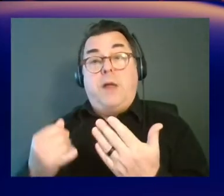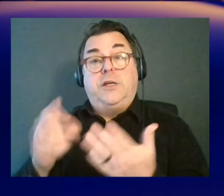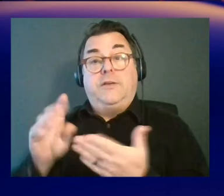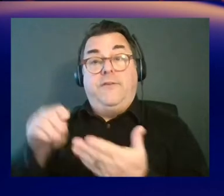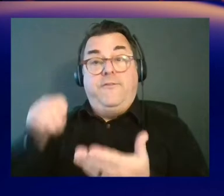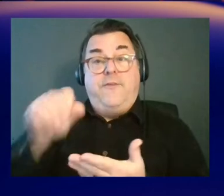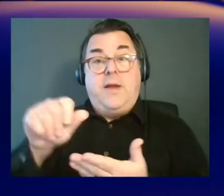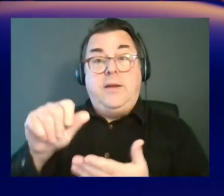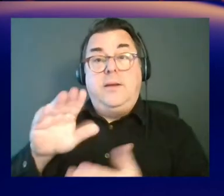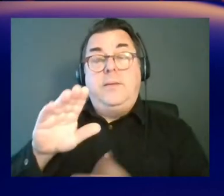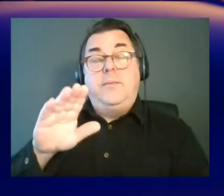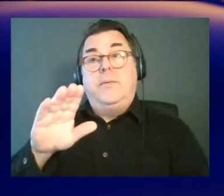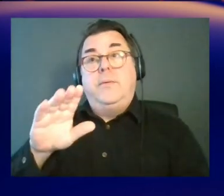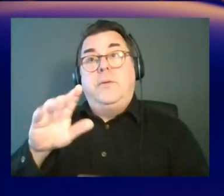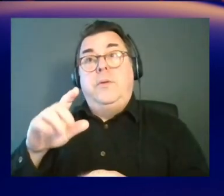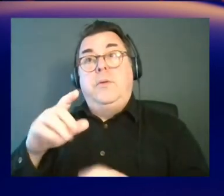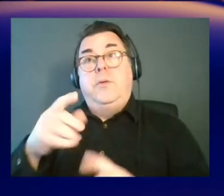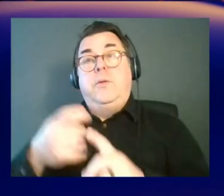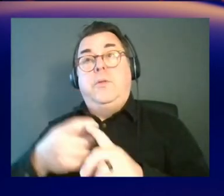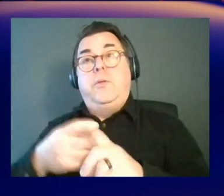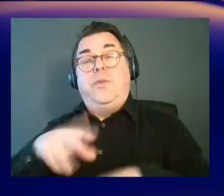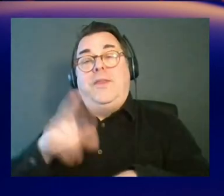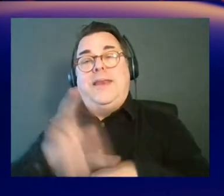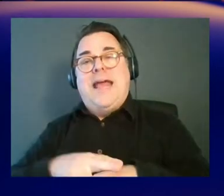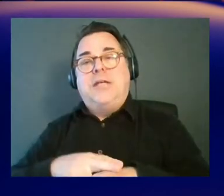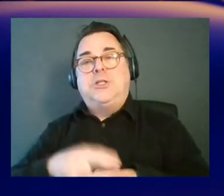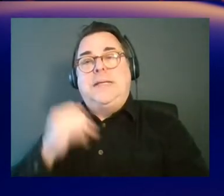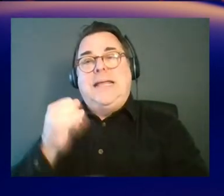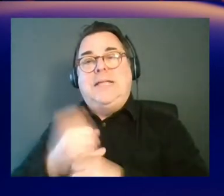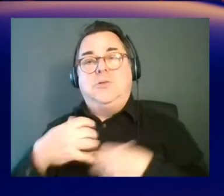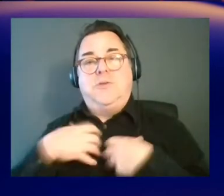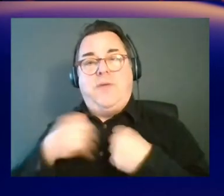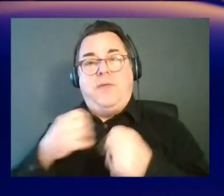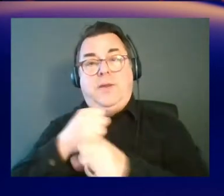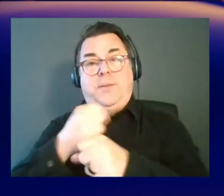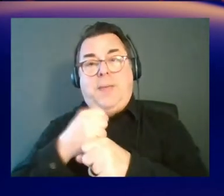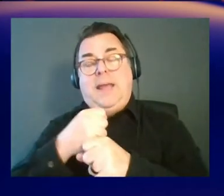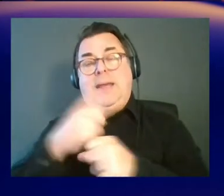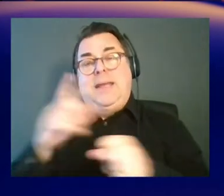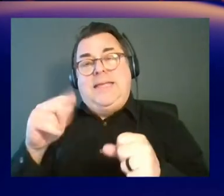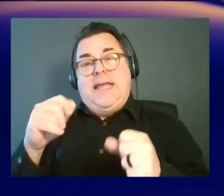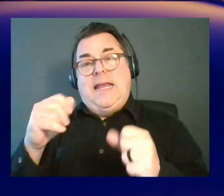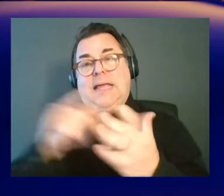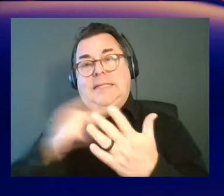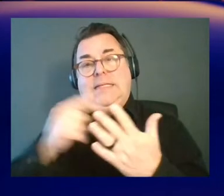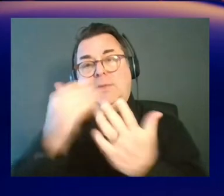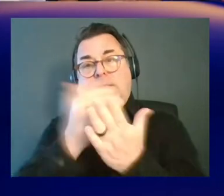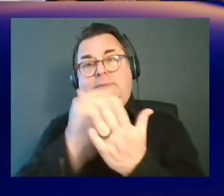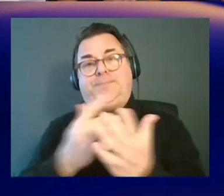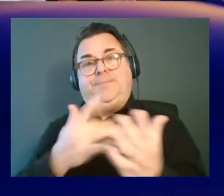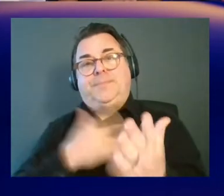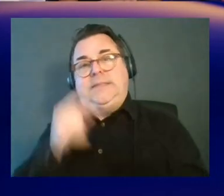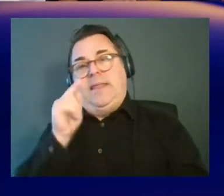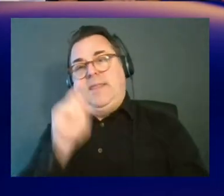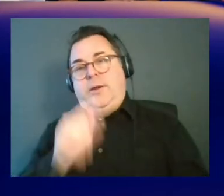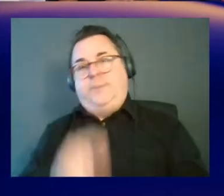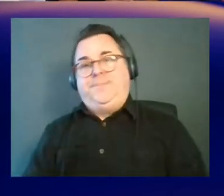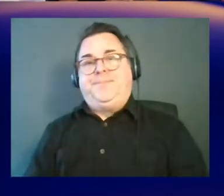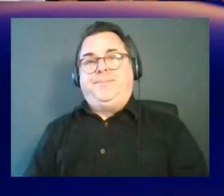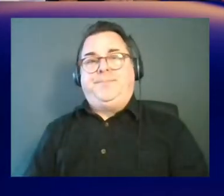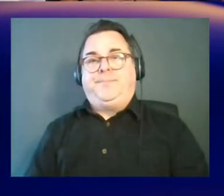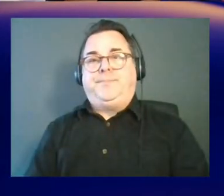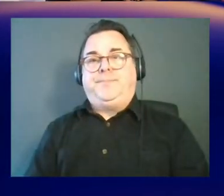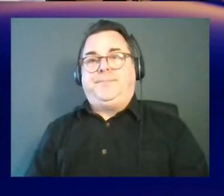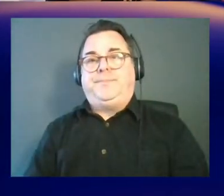National Institutes of Health has produced genomic sequencing data, typically will submit those data to this open repository.